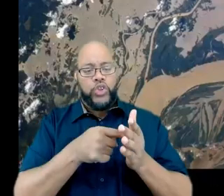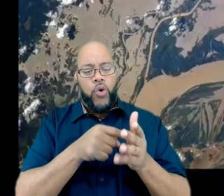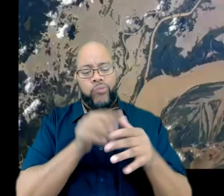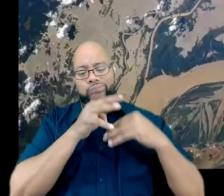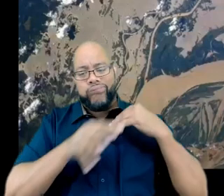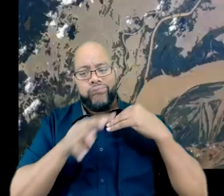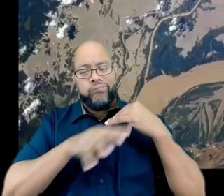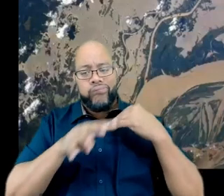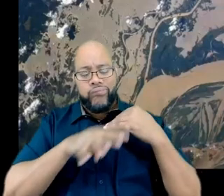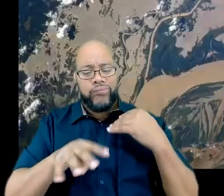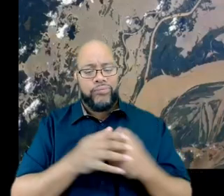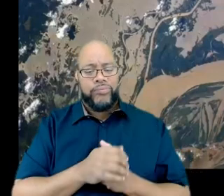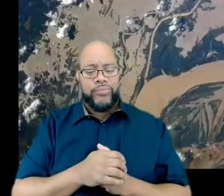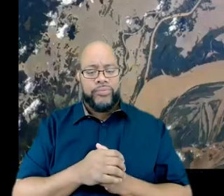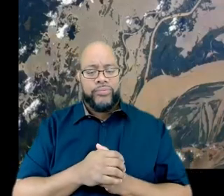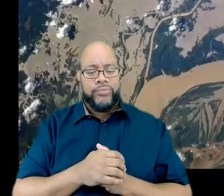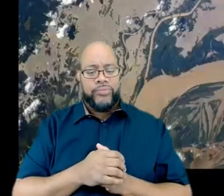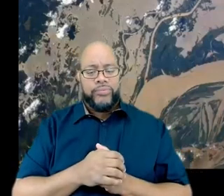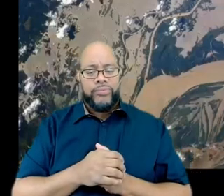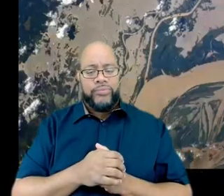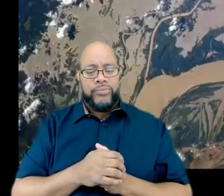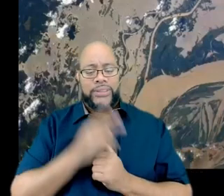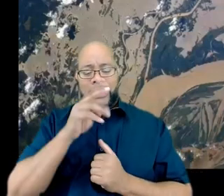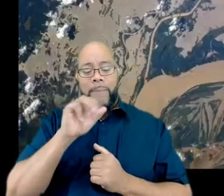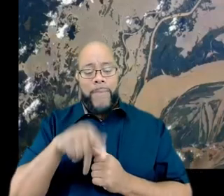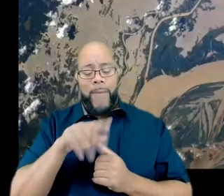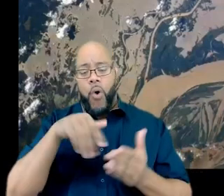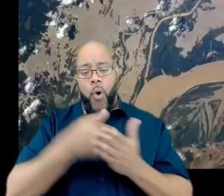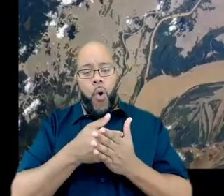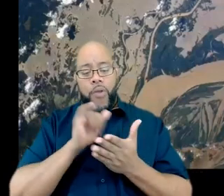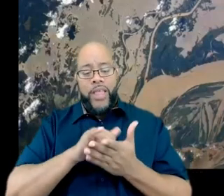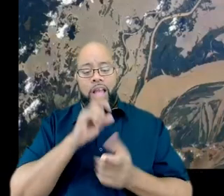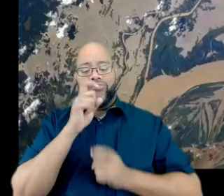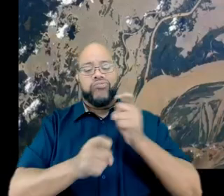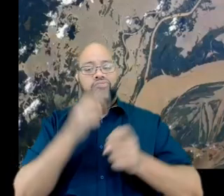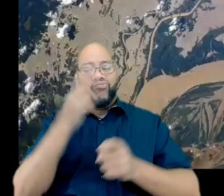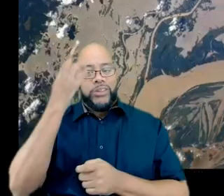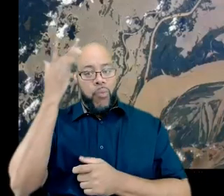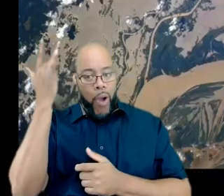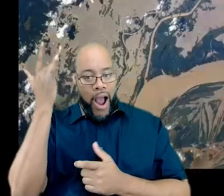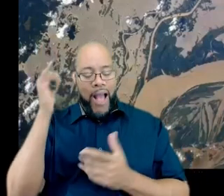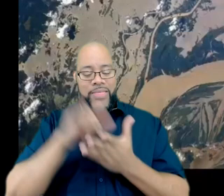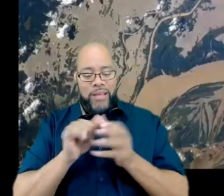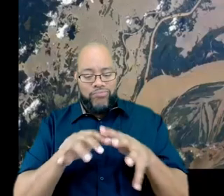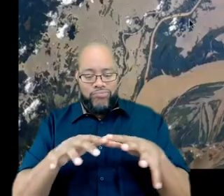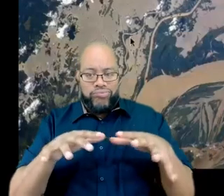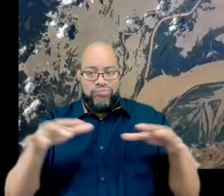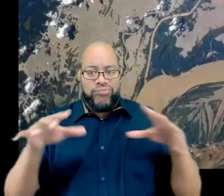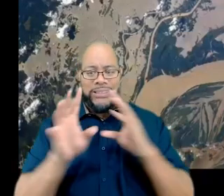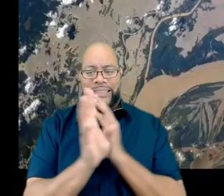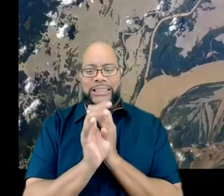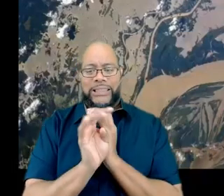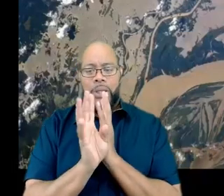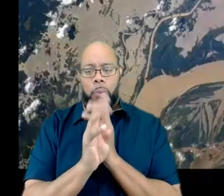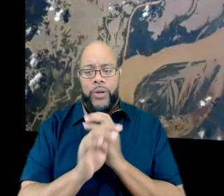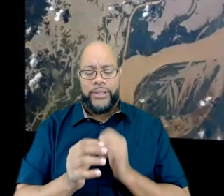Below, you can see that map and just all those contributing factors and how it affects it, pretty much.